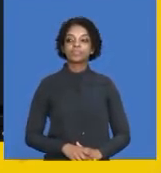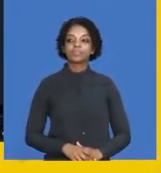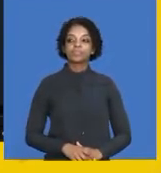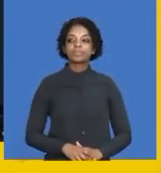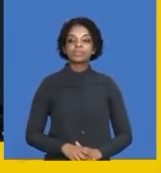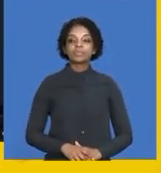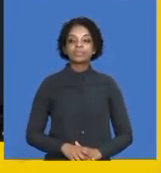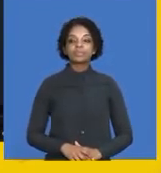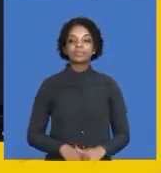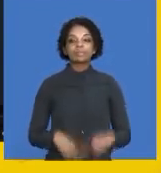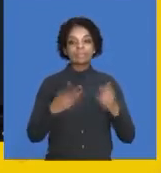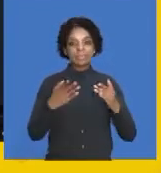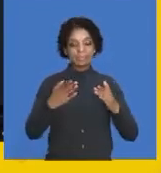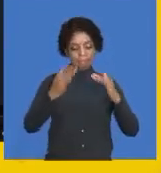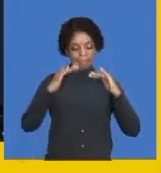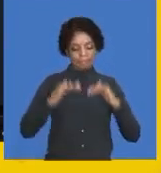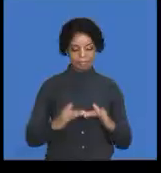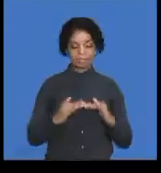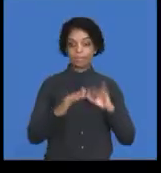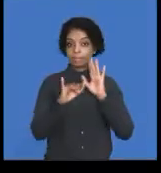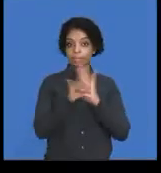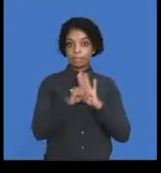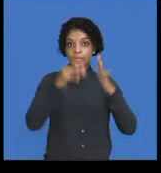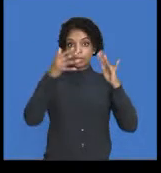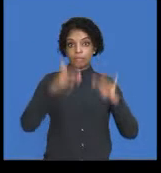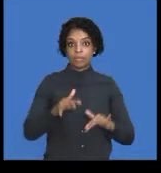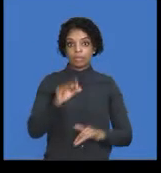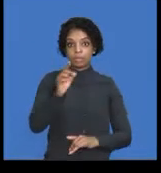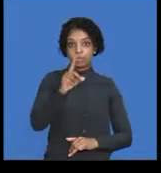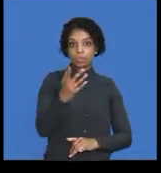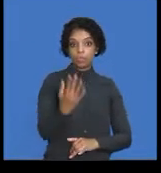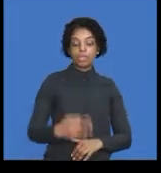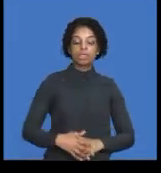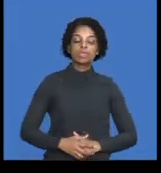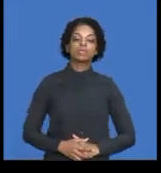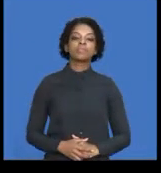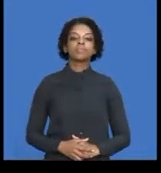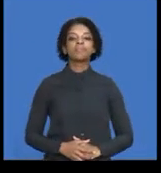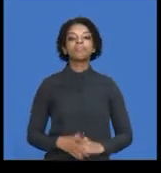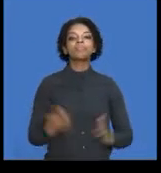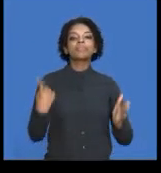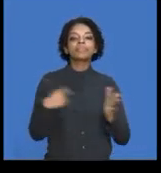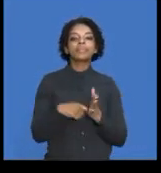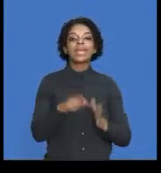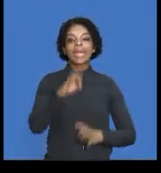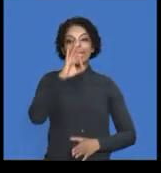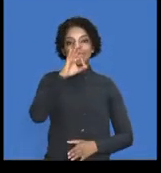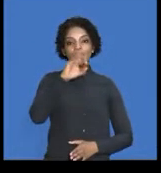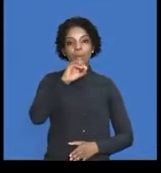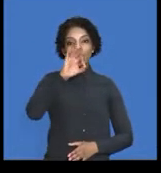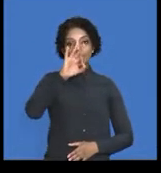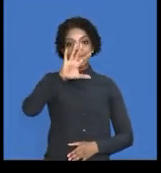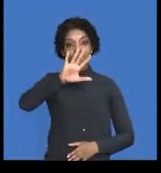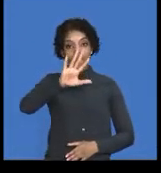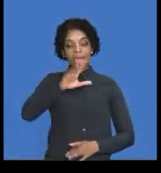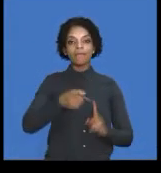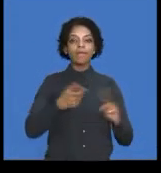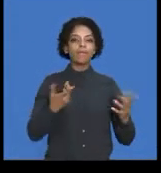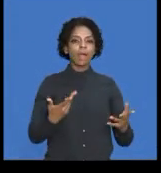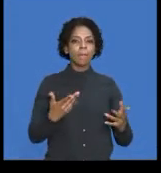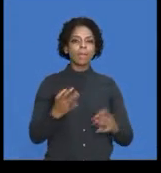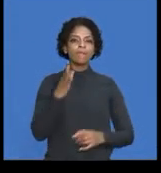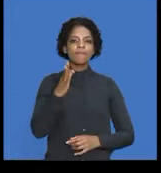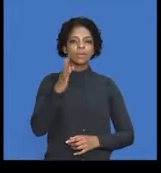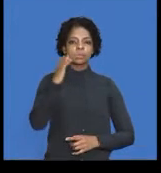the next difference that was identified was purchases of 3035 from future